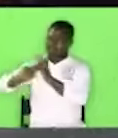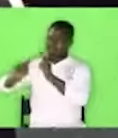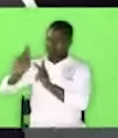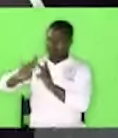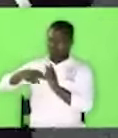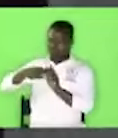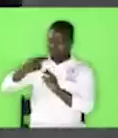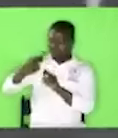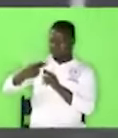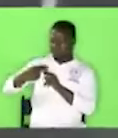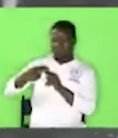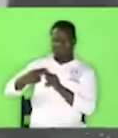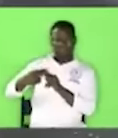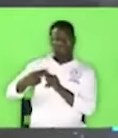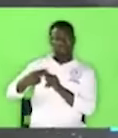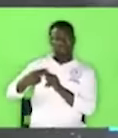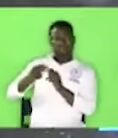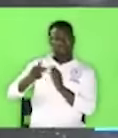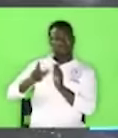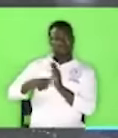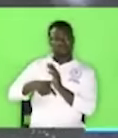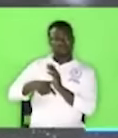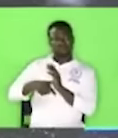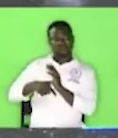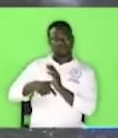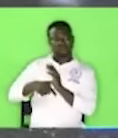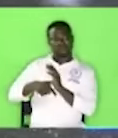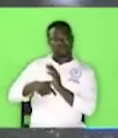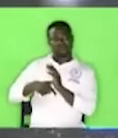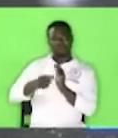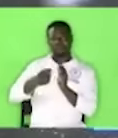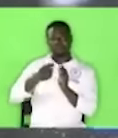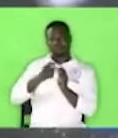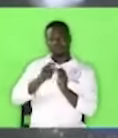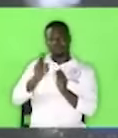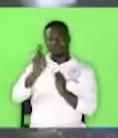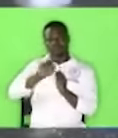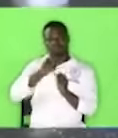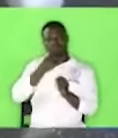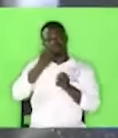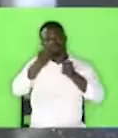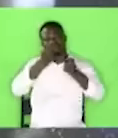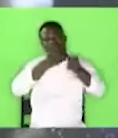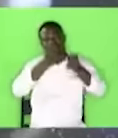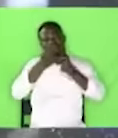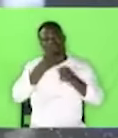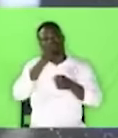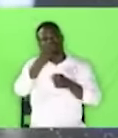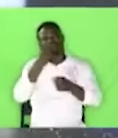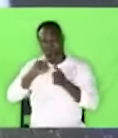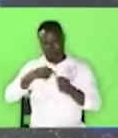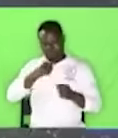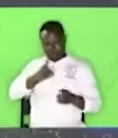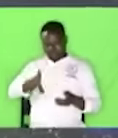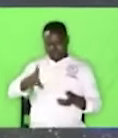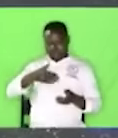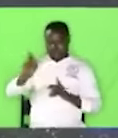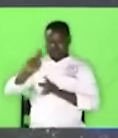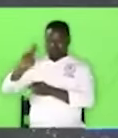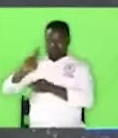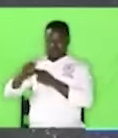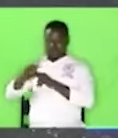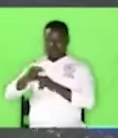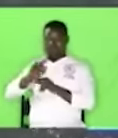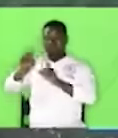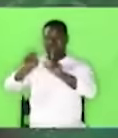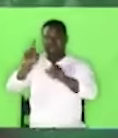to issue instructions when I'm not aware. I don't like that at all. Two